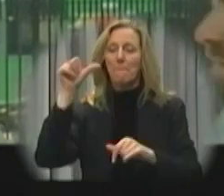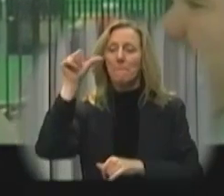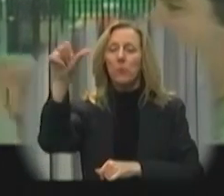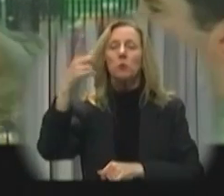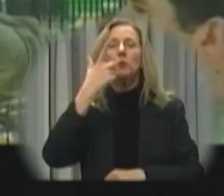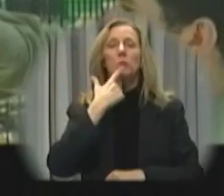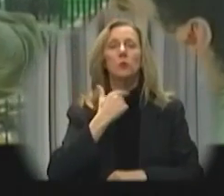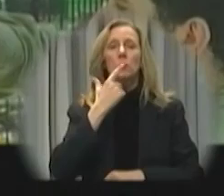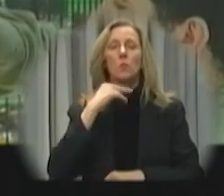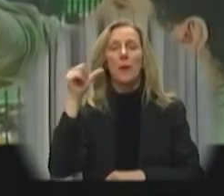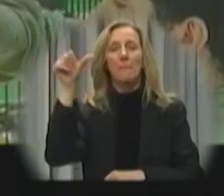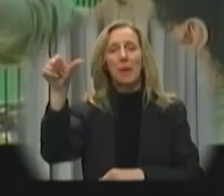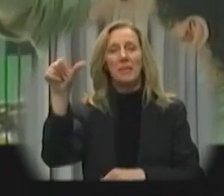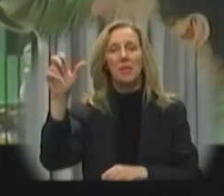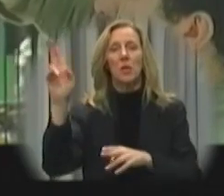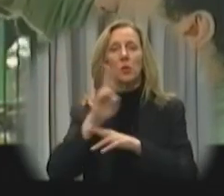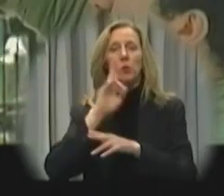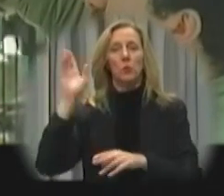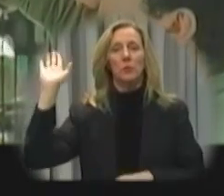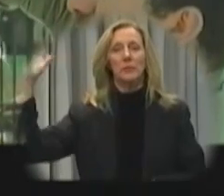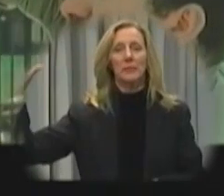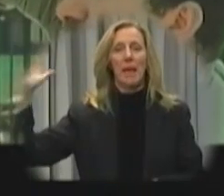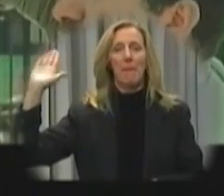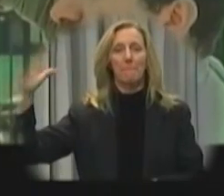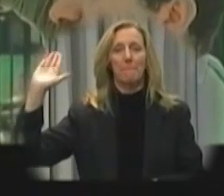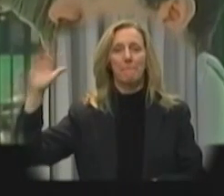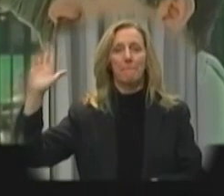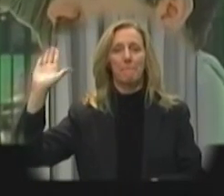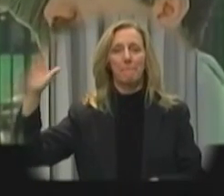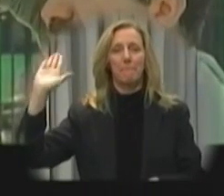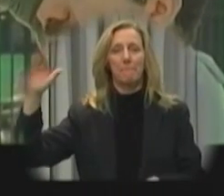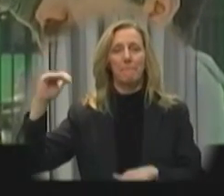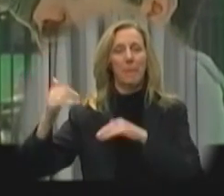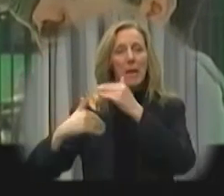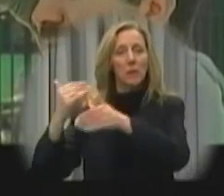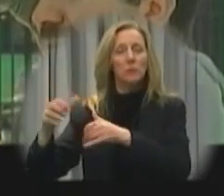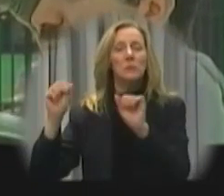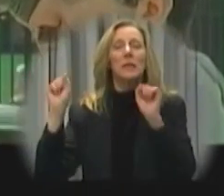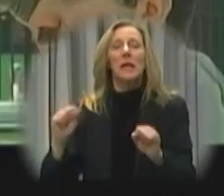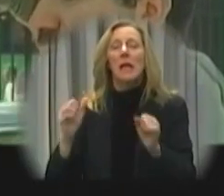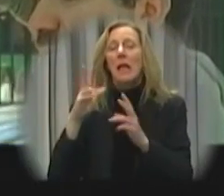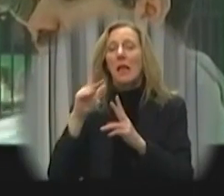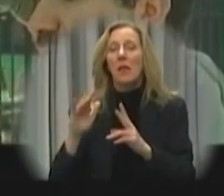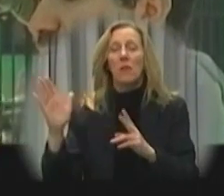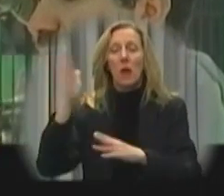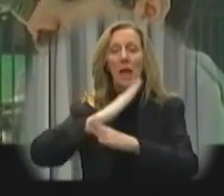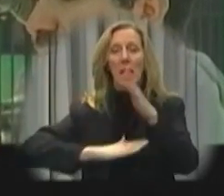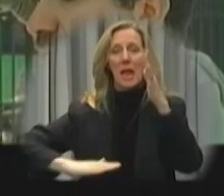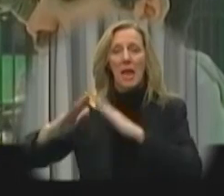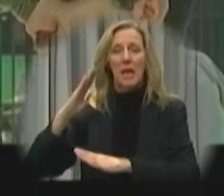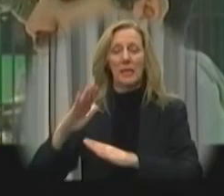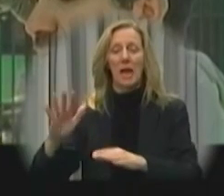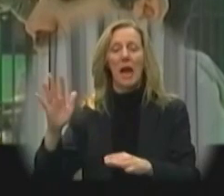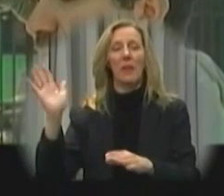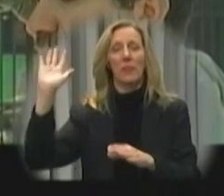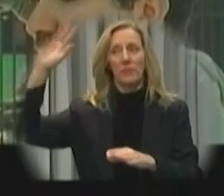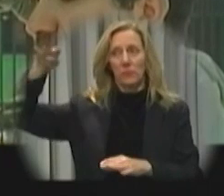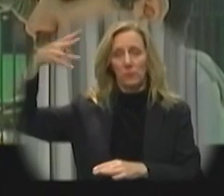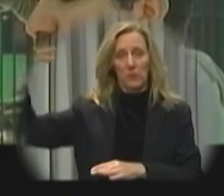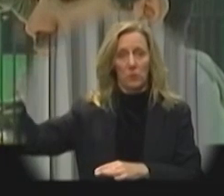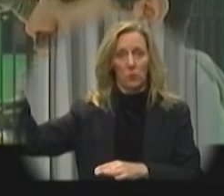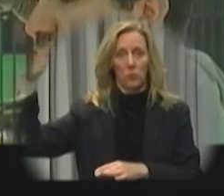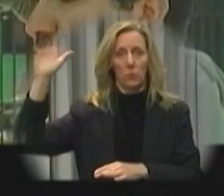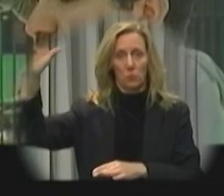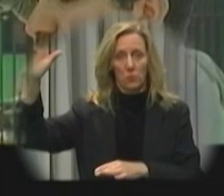by simply pushing the red button and using a tapping pattern. The caller either can place his or her hand on the